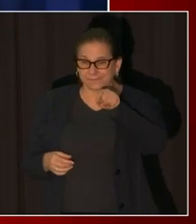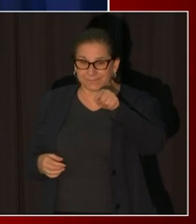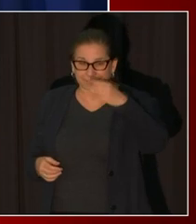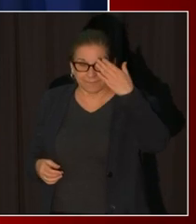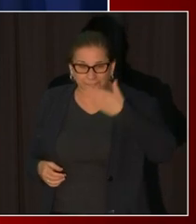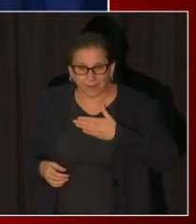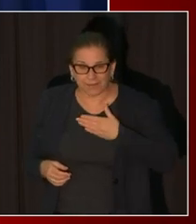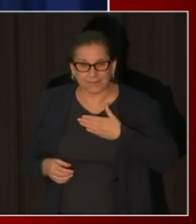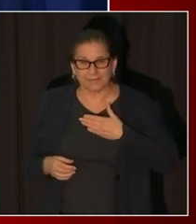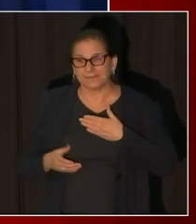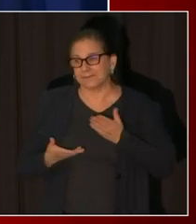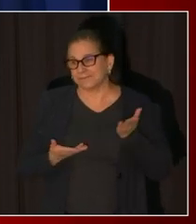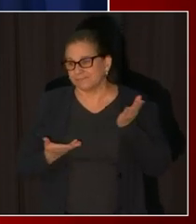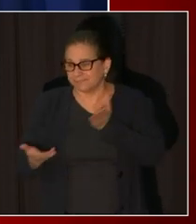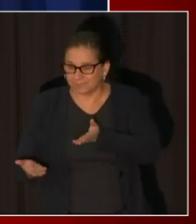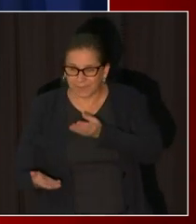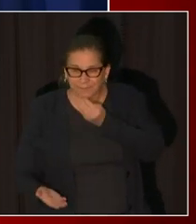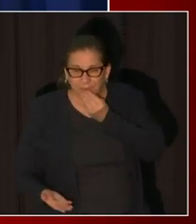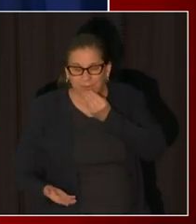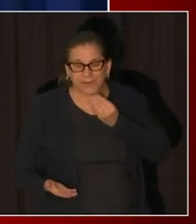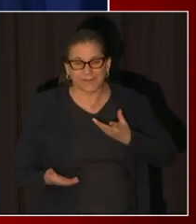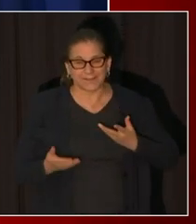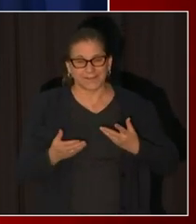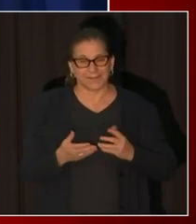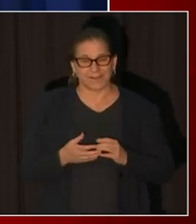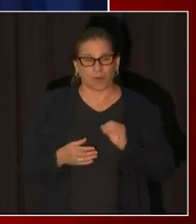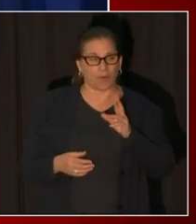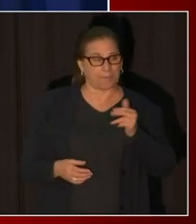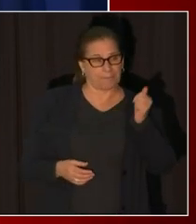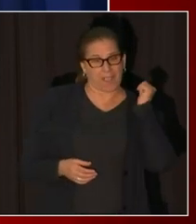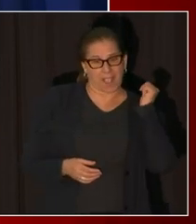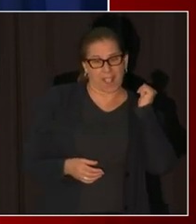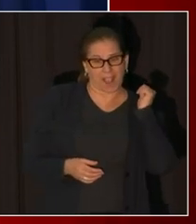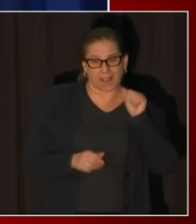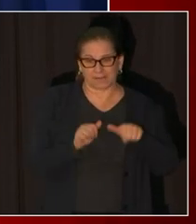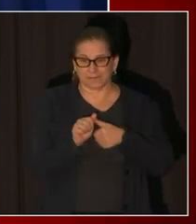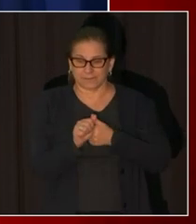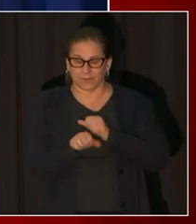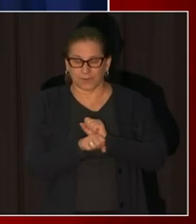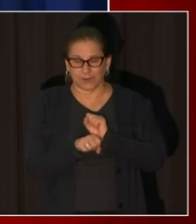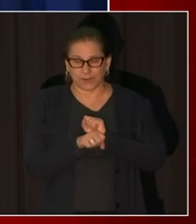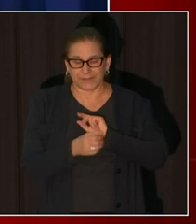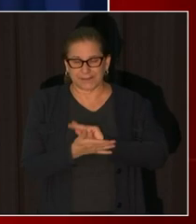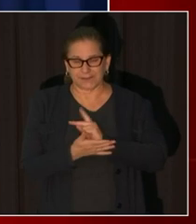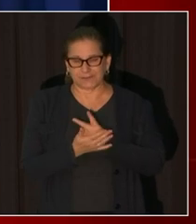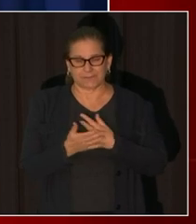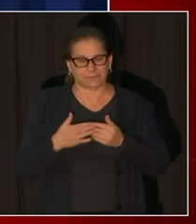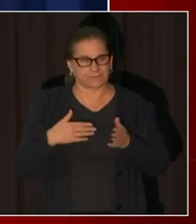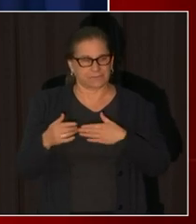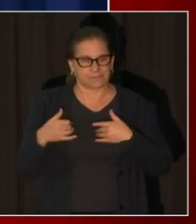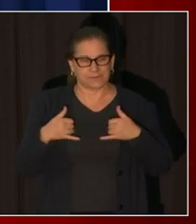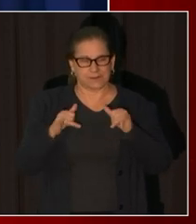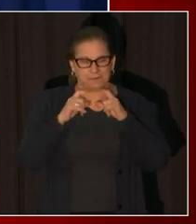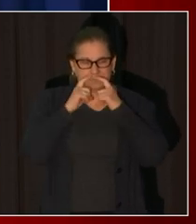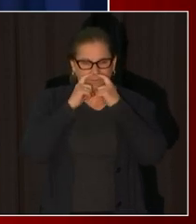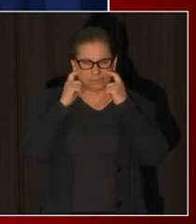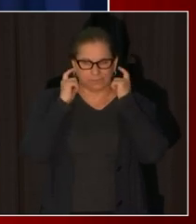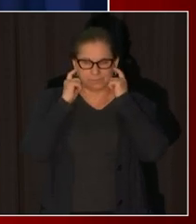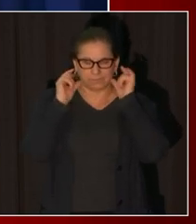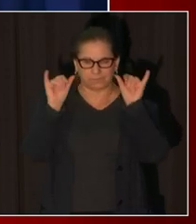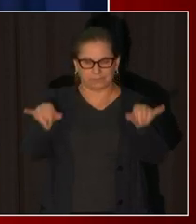pickup or the grab and go uh employees would have to wear it and if they're in the kitchen uh they would also have to wear